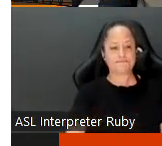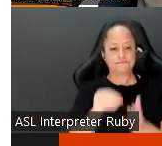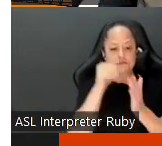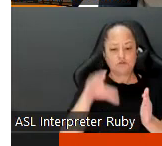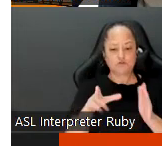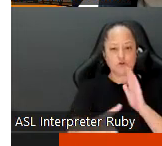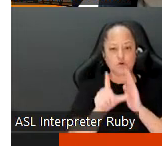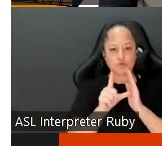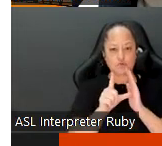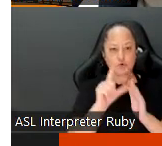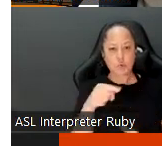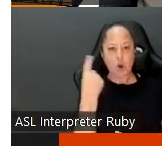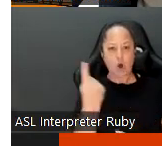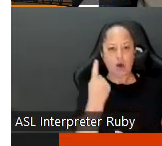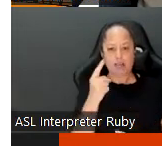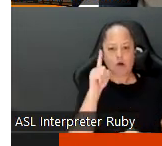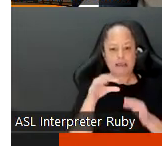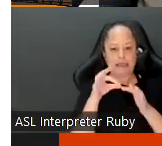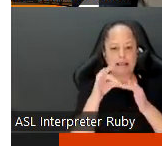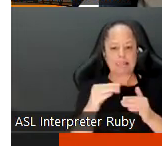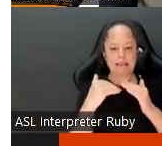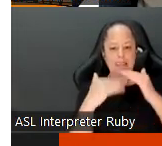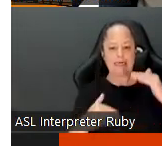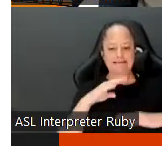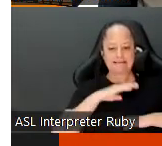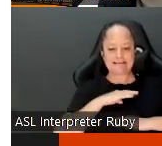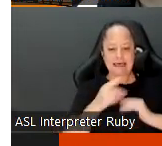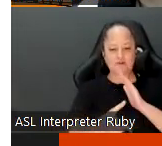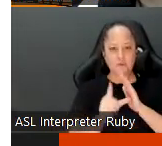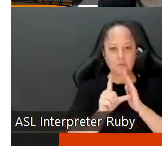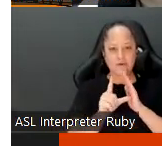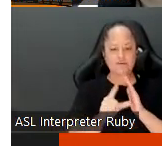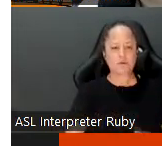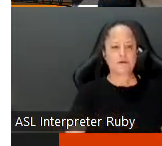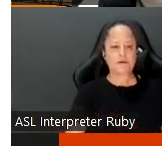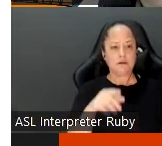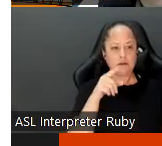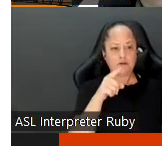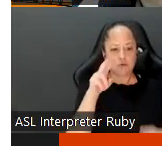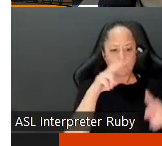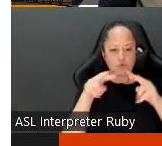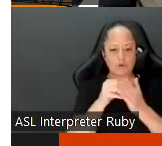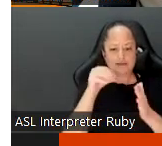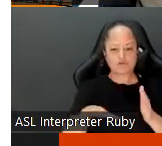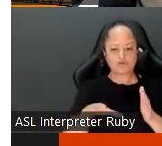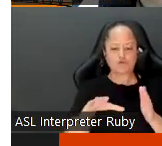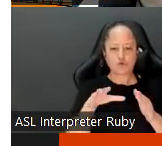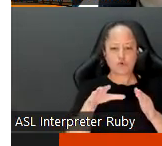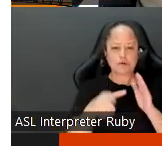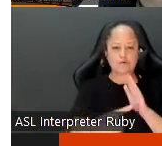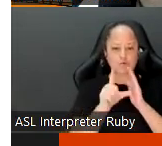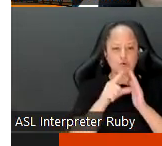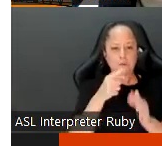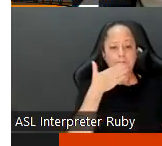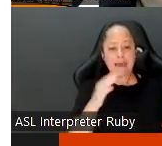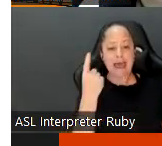reviews uh taken alone may not lead to a less than satisfactory review so um if you look at the student reviews they uh there was a bad